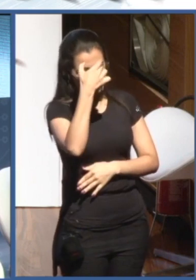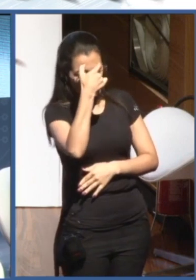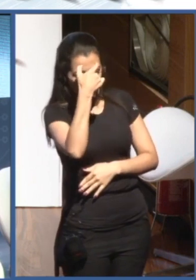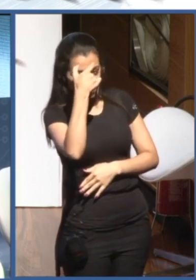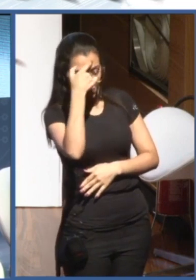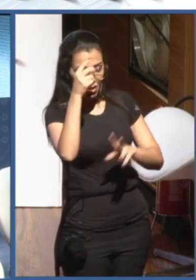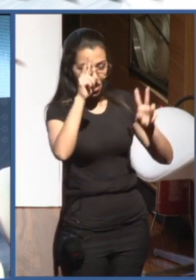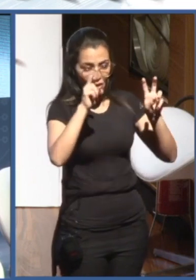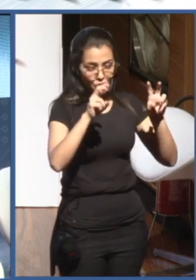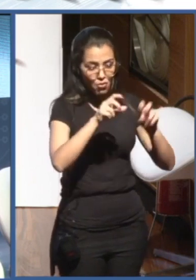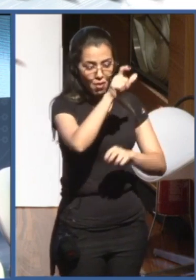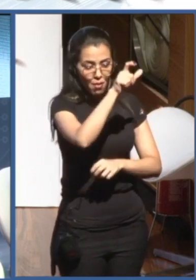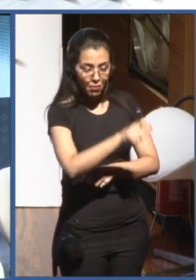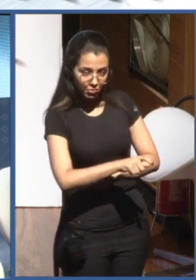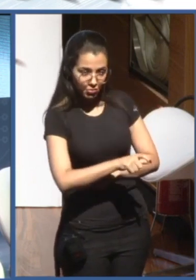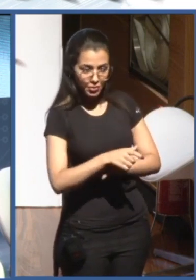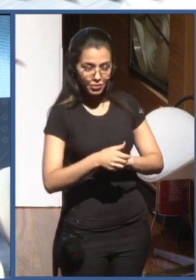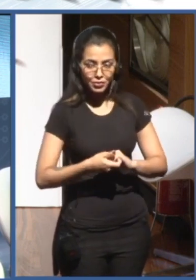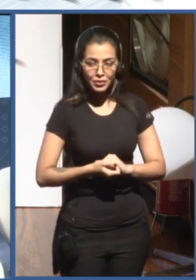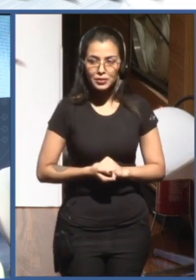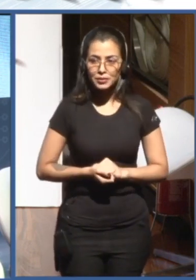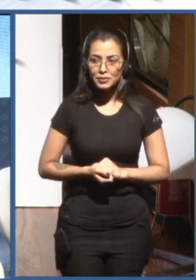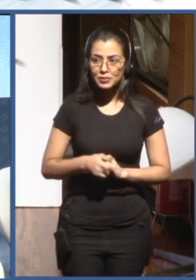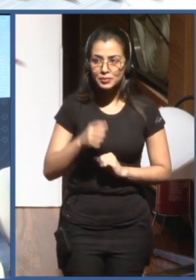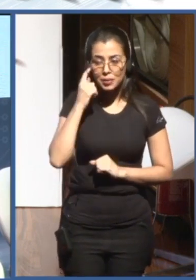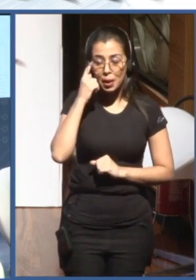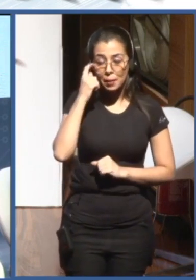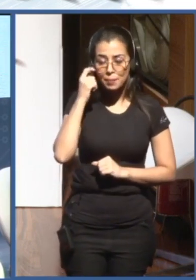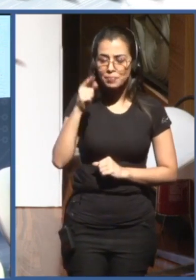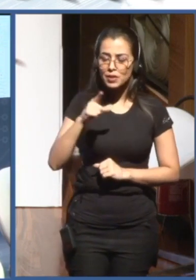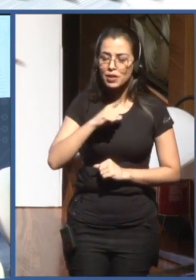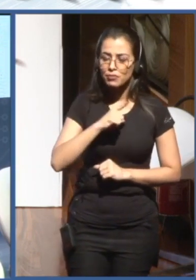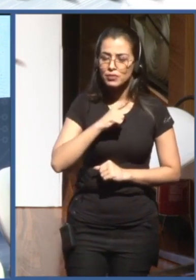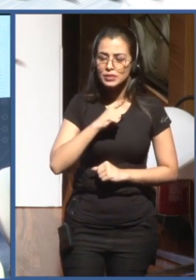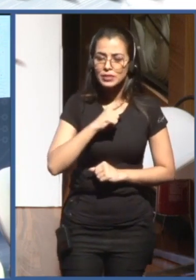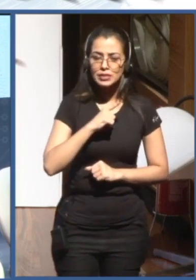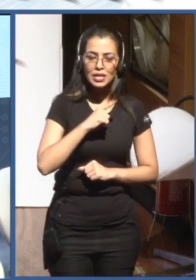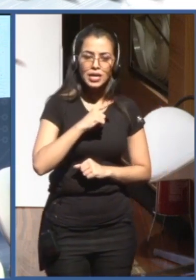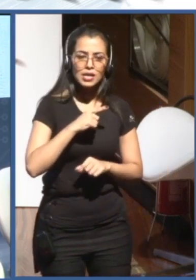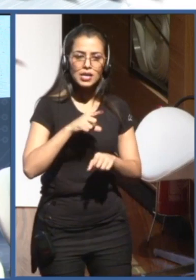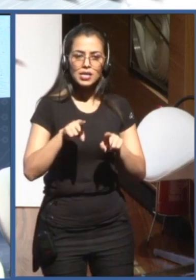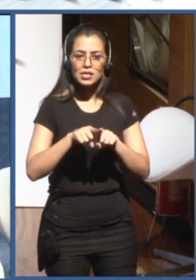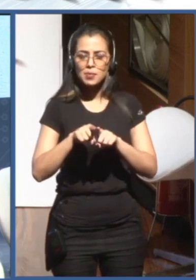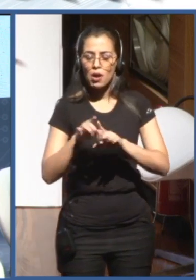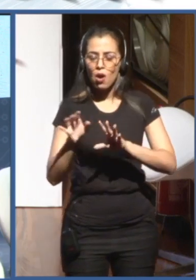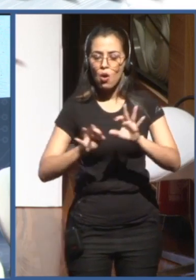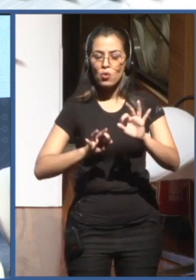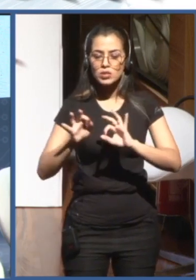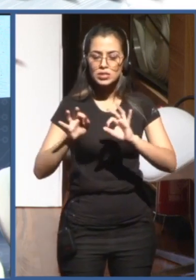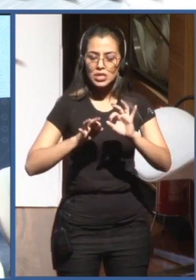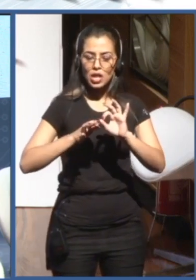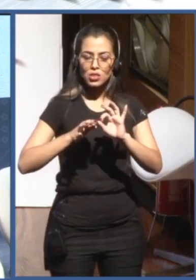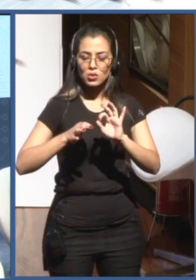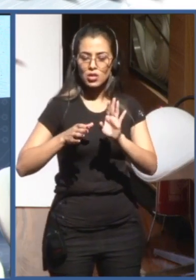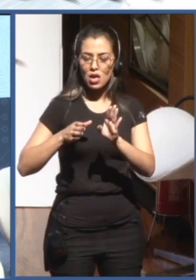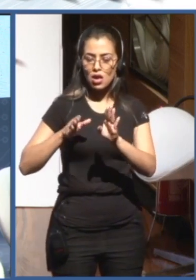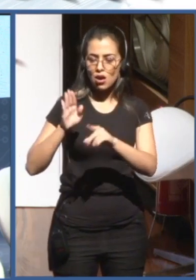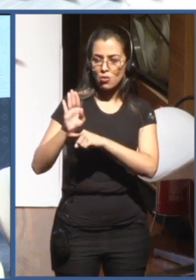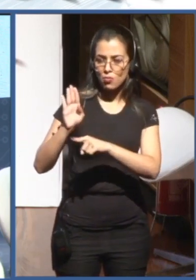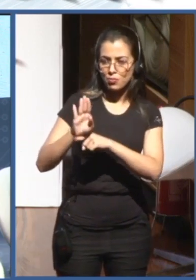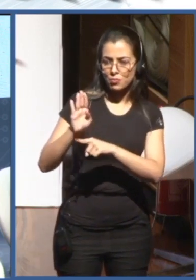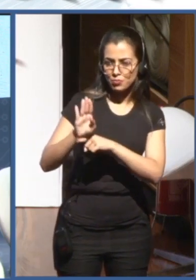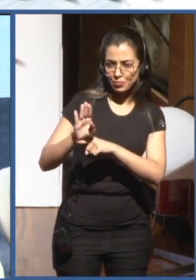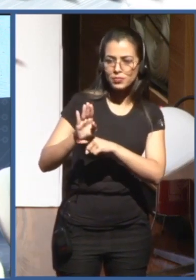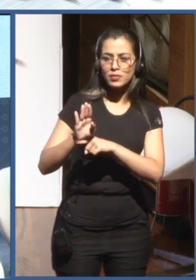Also, you have been organizer of this Global Governance of AI Roundtable in Dubai, in February. Can you tell us how we